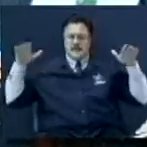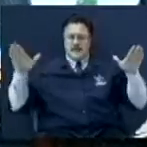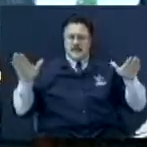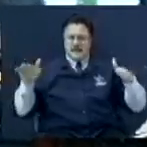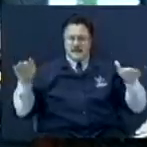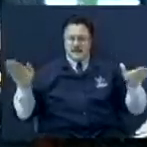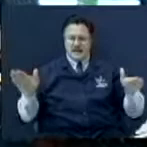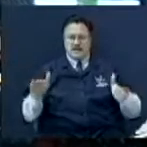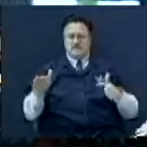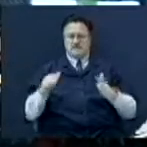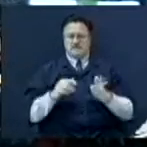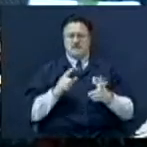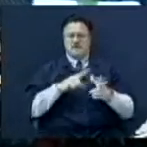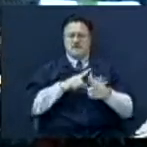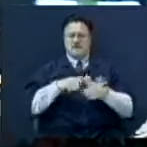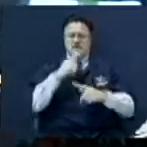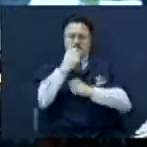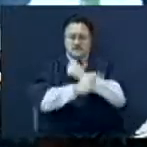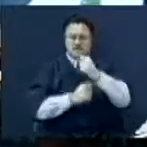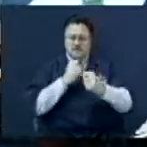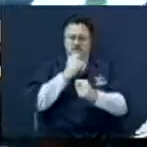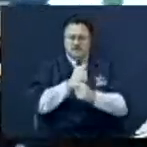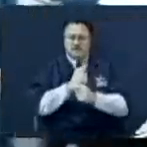And then the traditions he squashed.